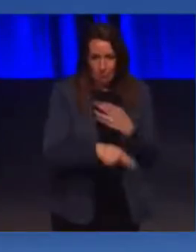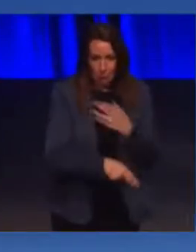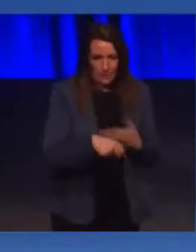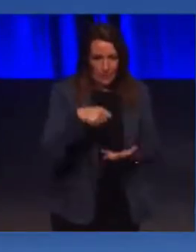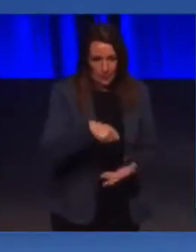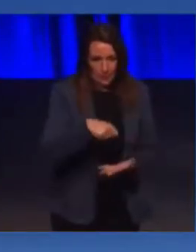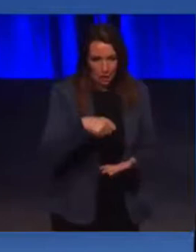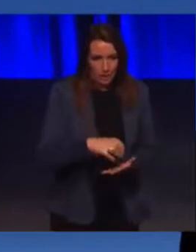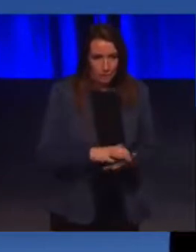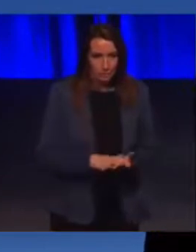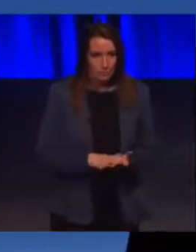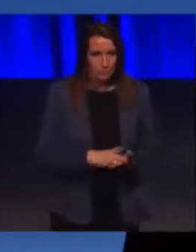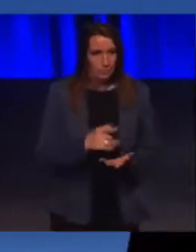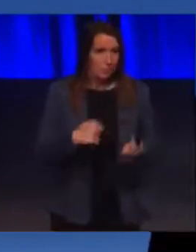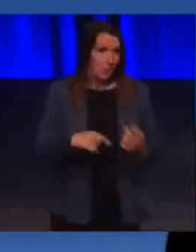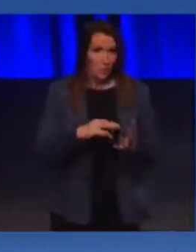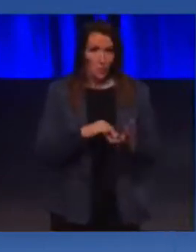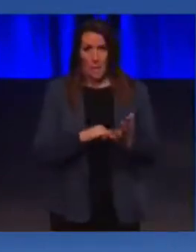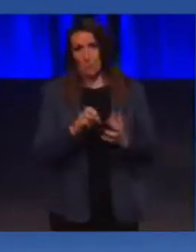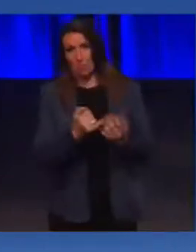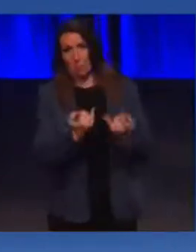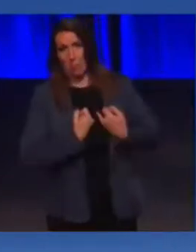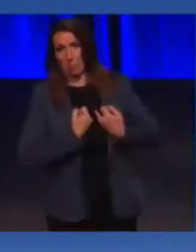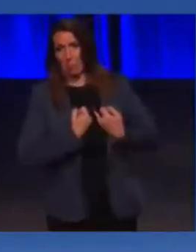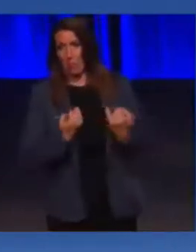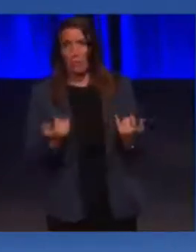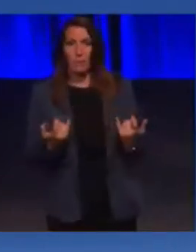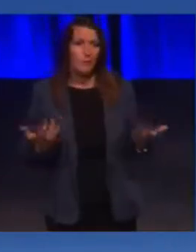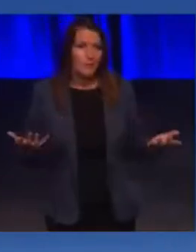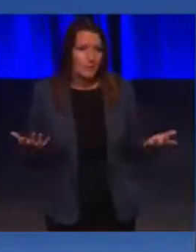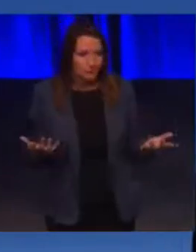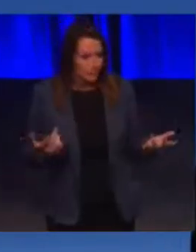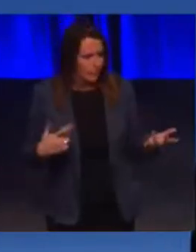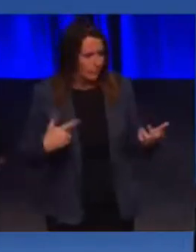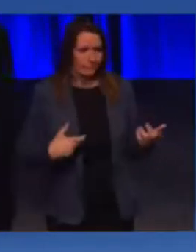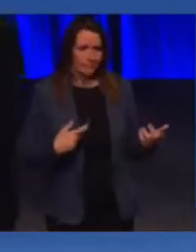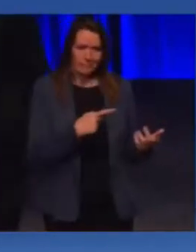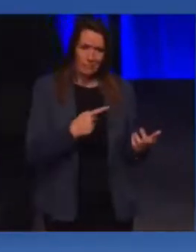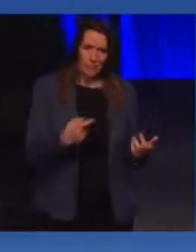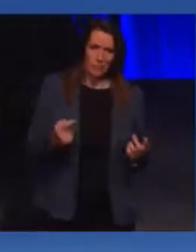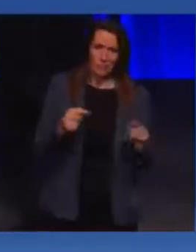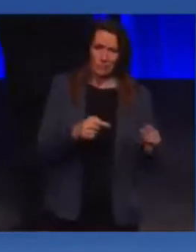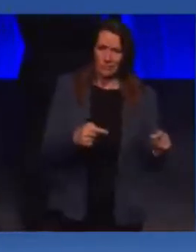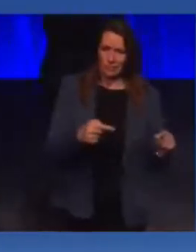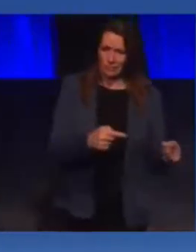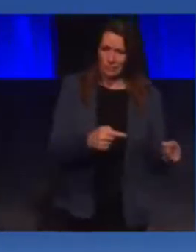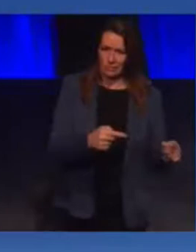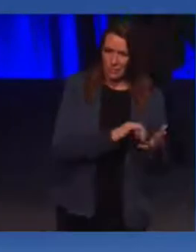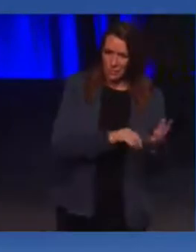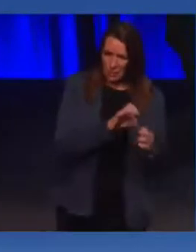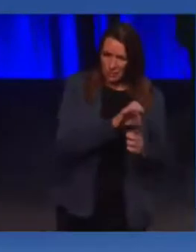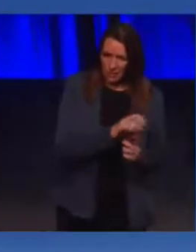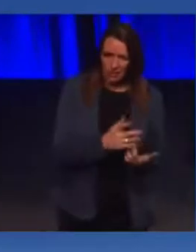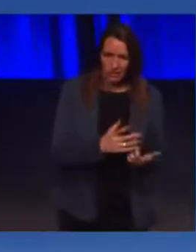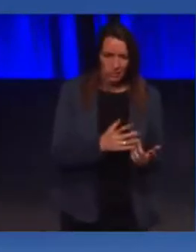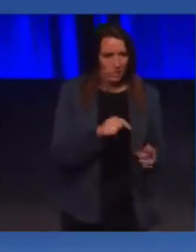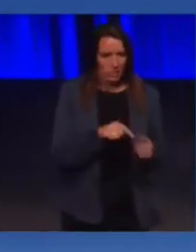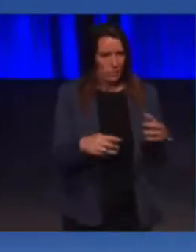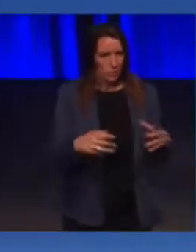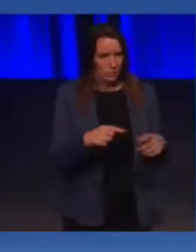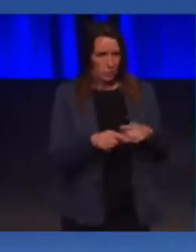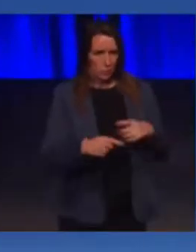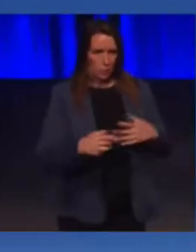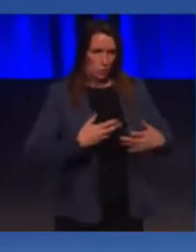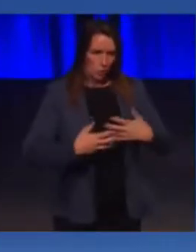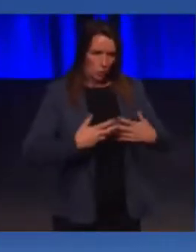it's all our fault in the SNP. I find this quite frustrating as is our group and we spend most of our time trying to sort things